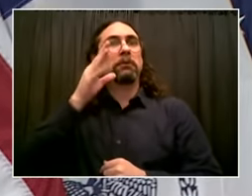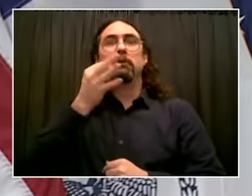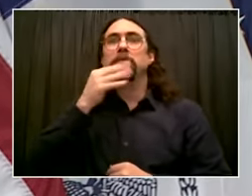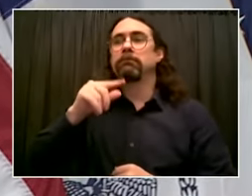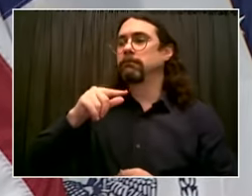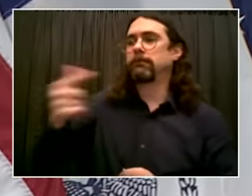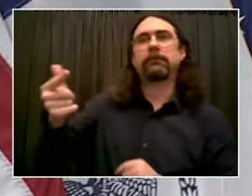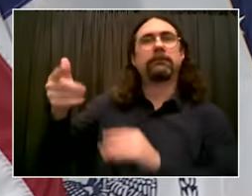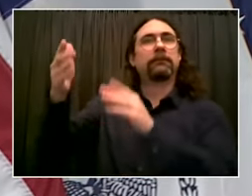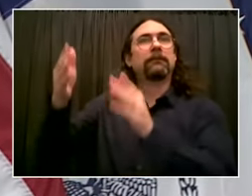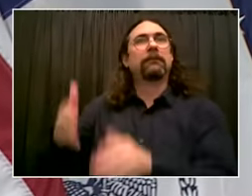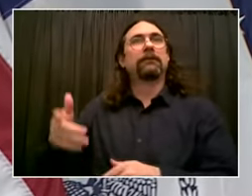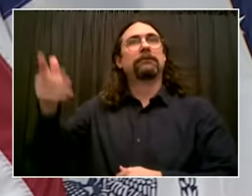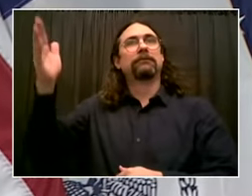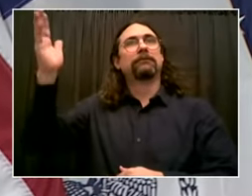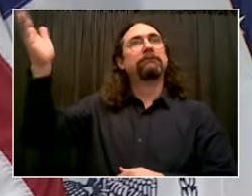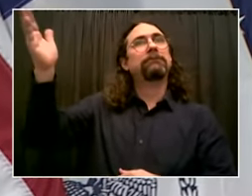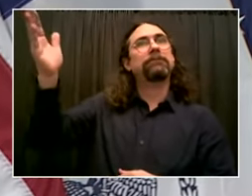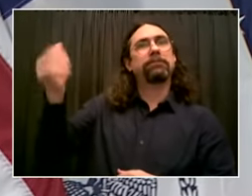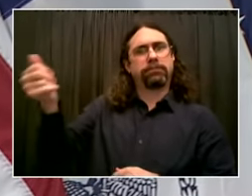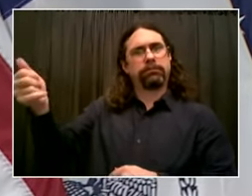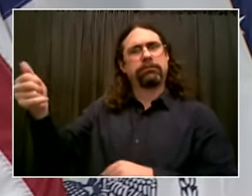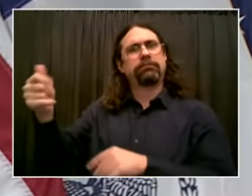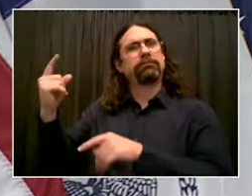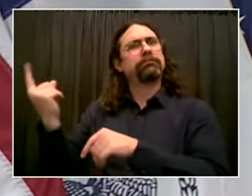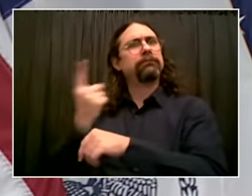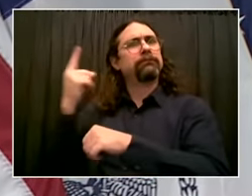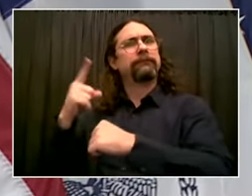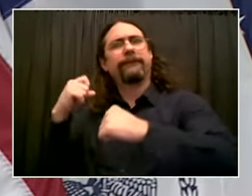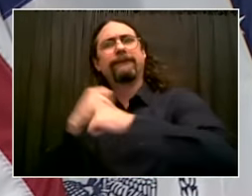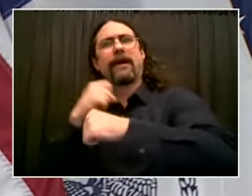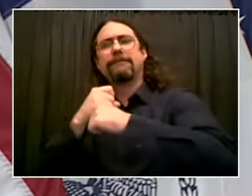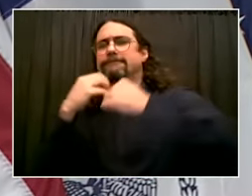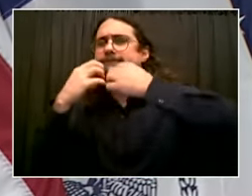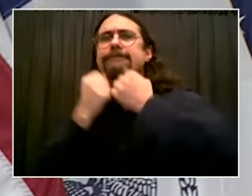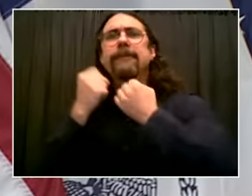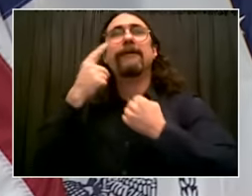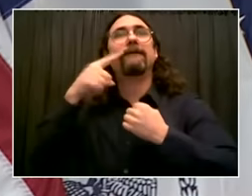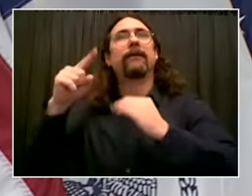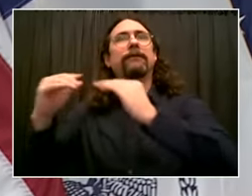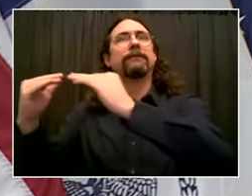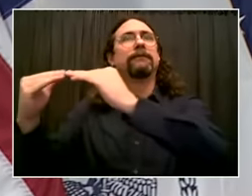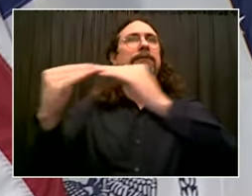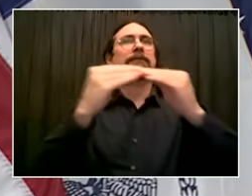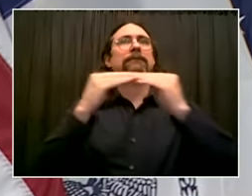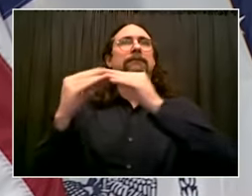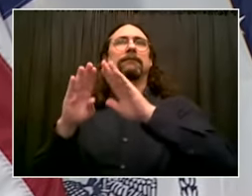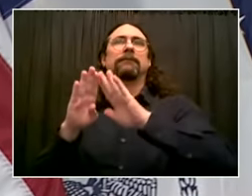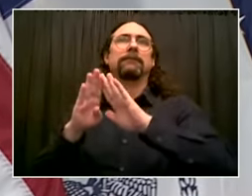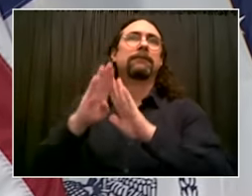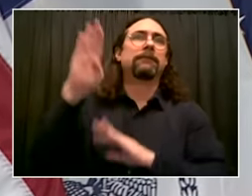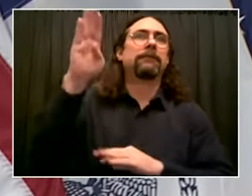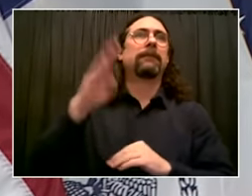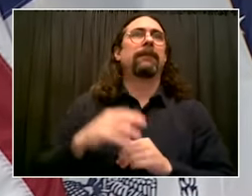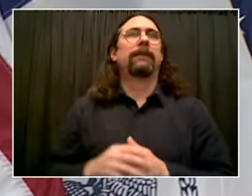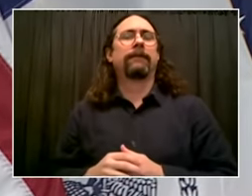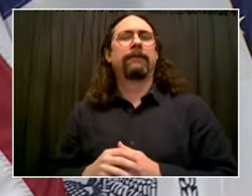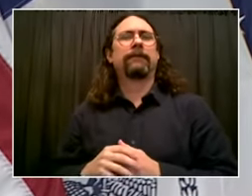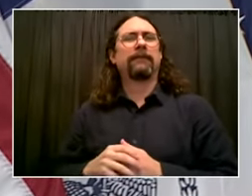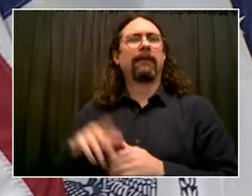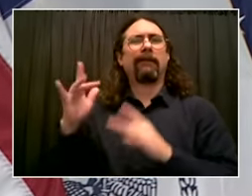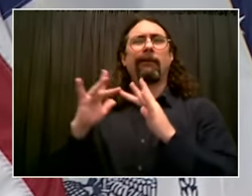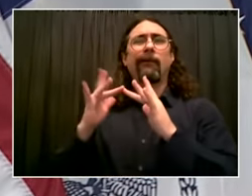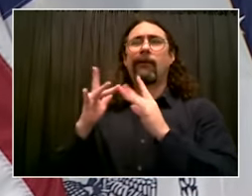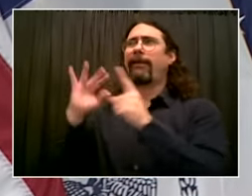recovery, fighting to close the digital divide. First, I'm going to talk about the great work of